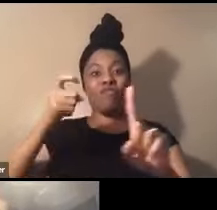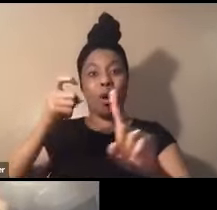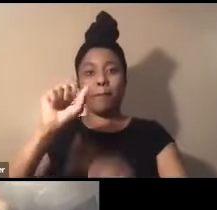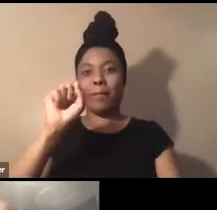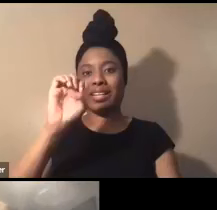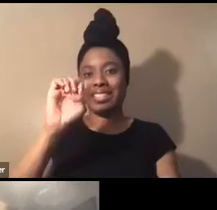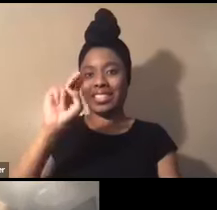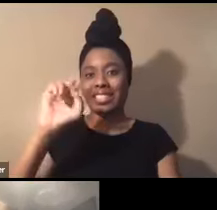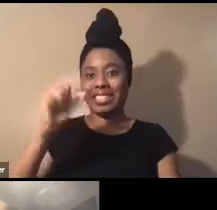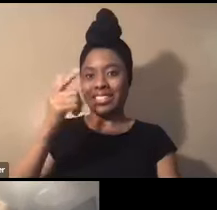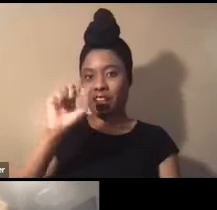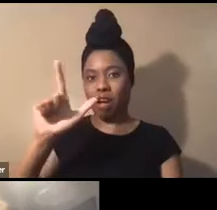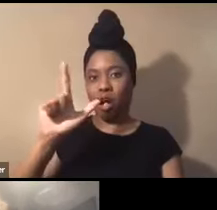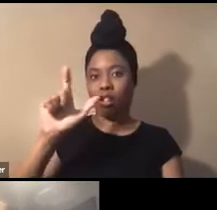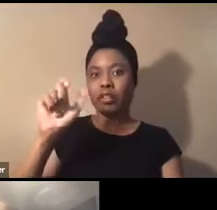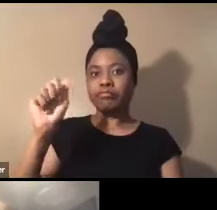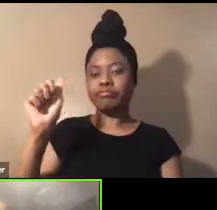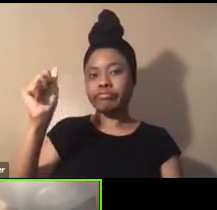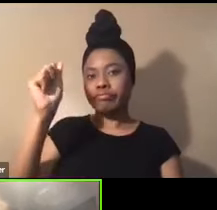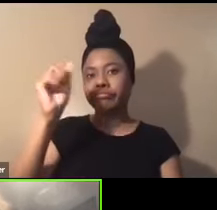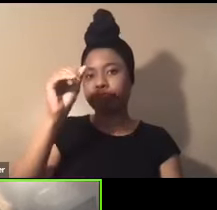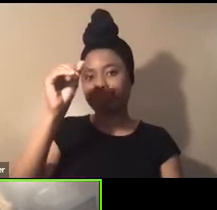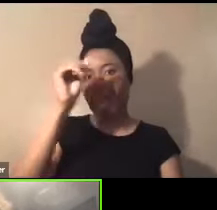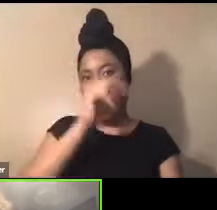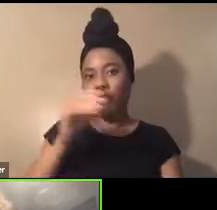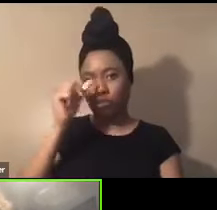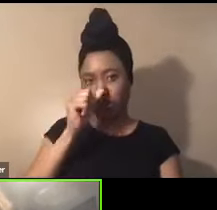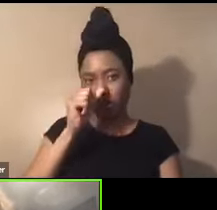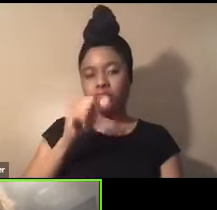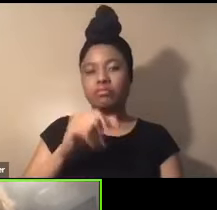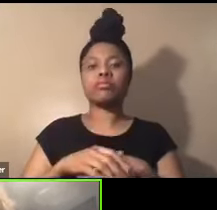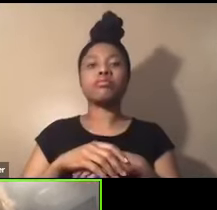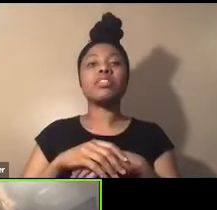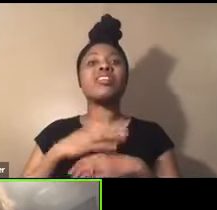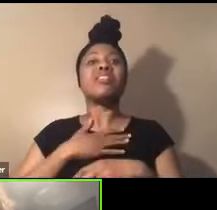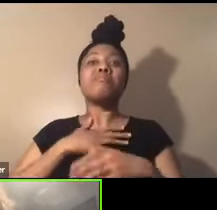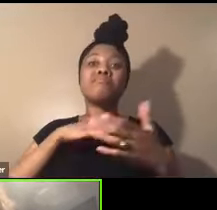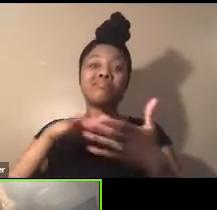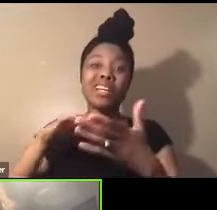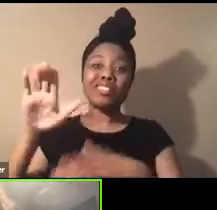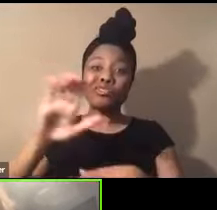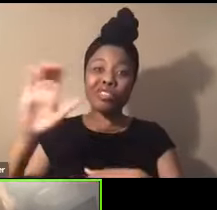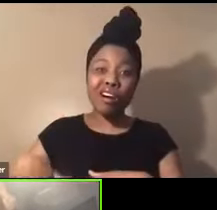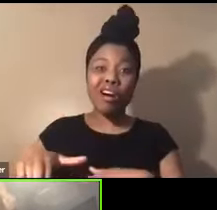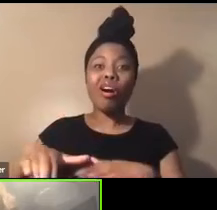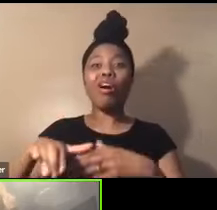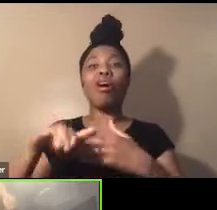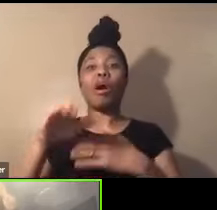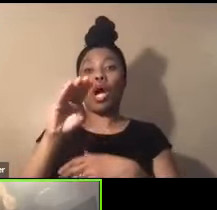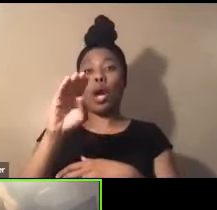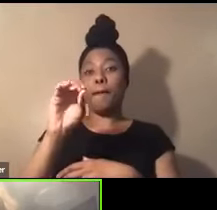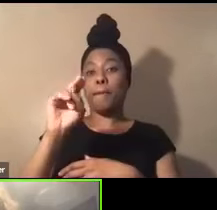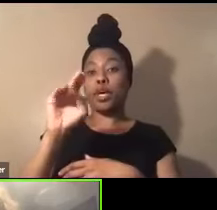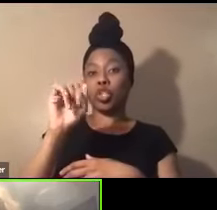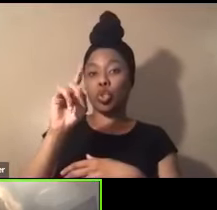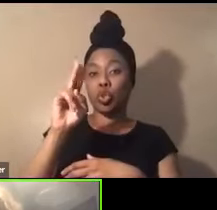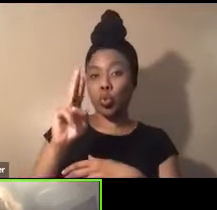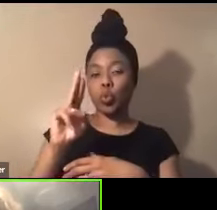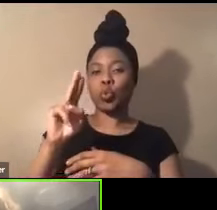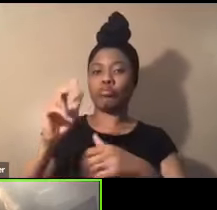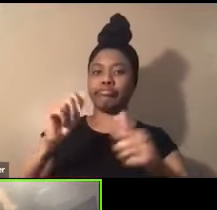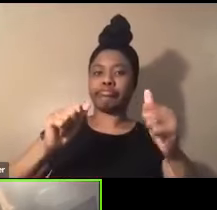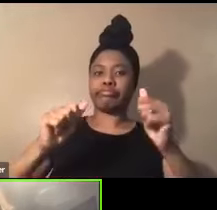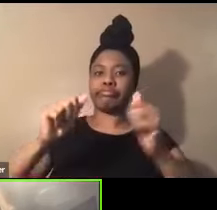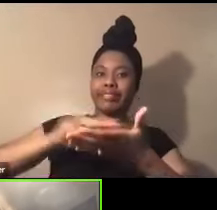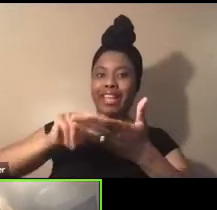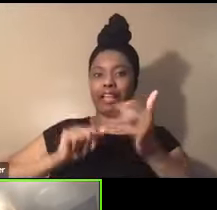Um, he started those. And of course, you know, my studies with, uh, uh, Chicago with the, uh, Muntu dance theater, I took a